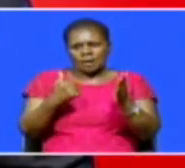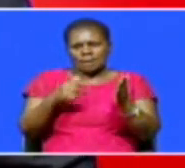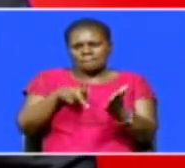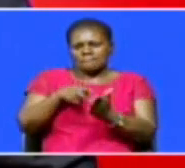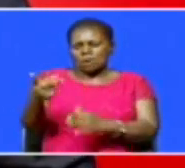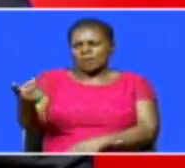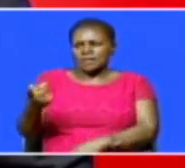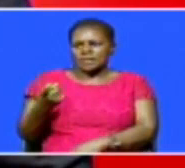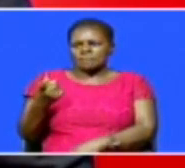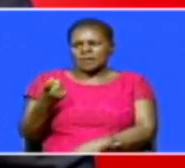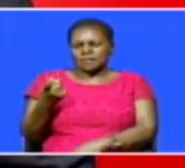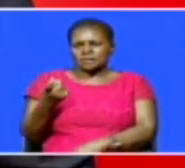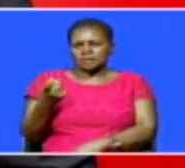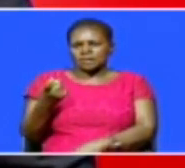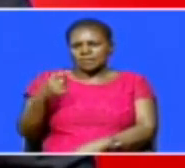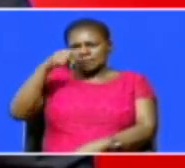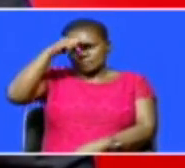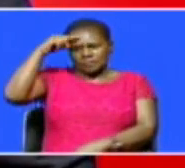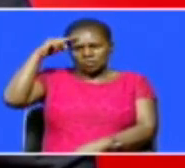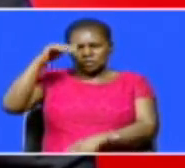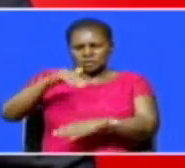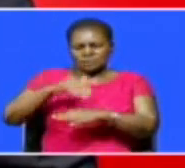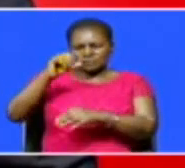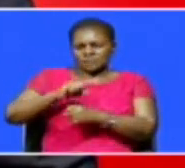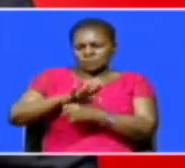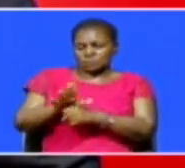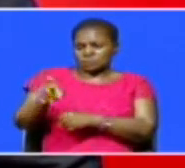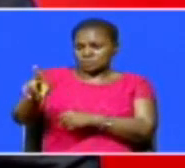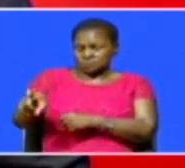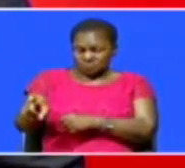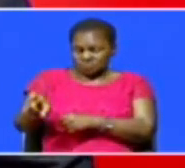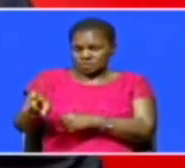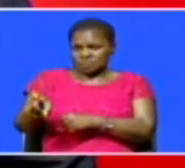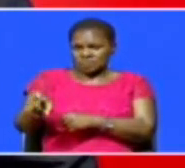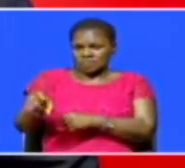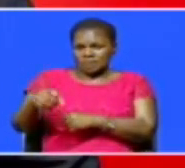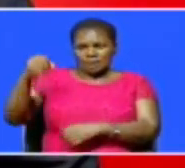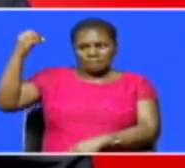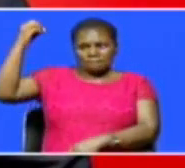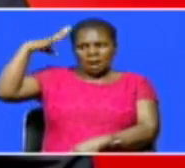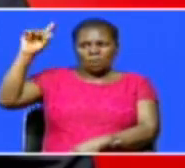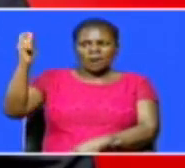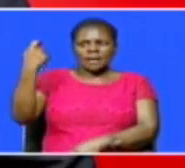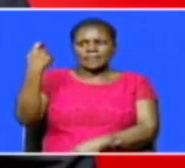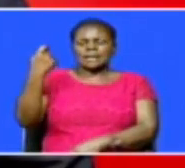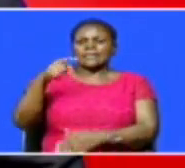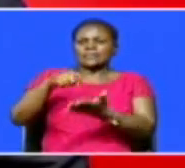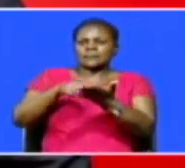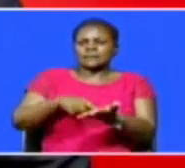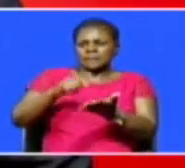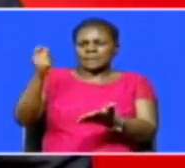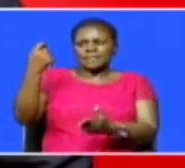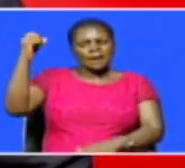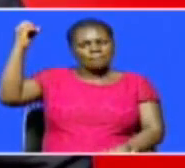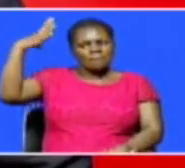demand across the country, largely because of the effects of the COVID-19 pandemic. The independent power producers, on the other hand, are insisting that